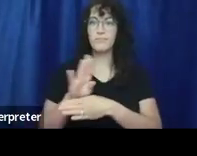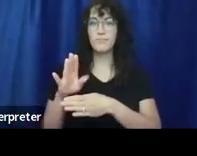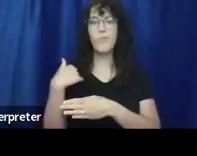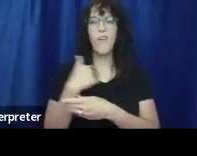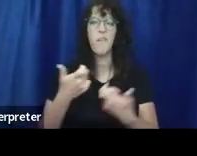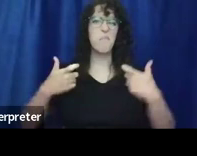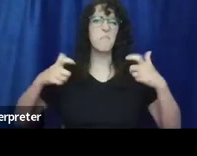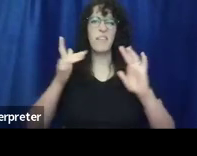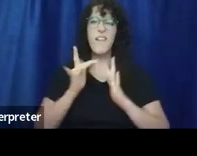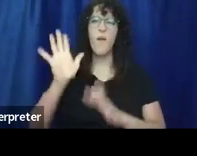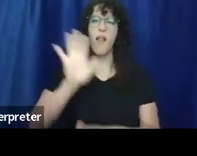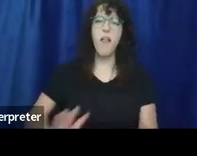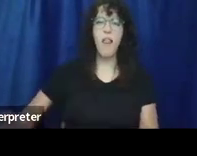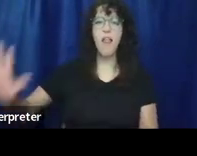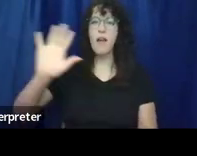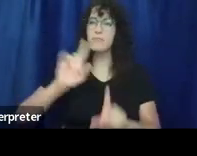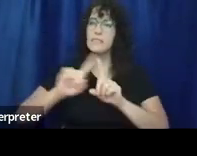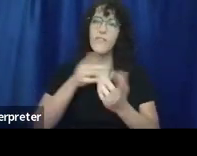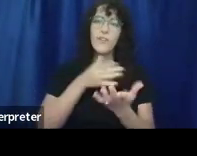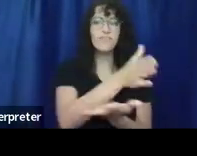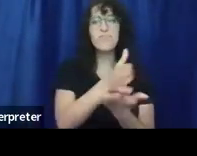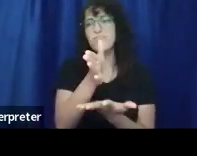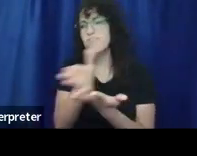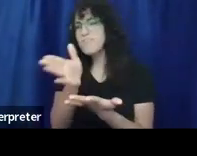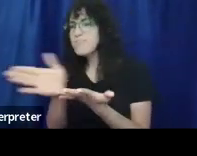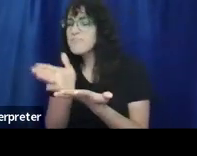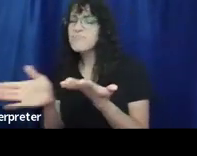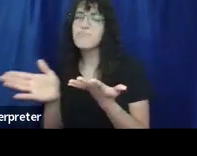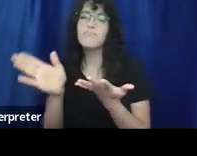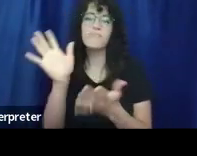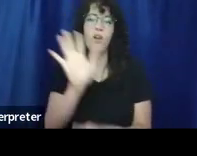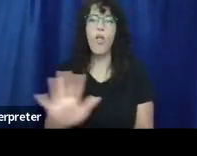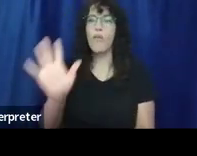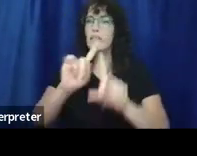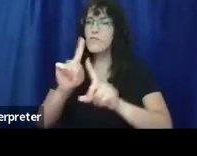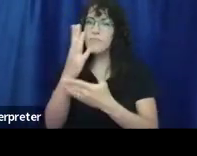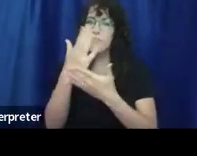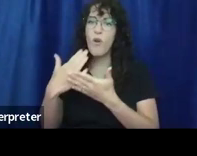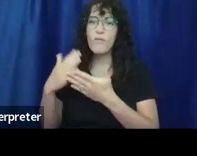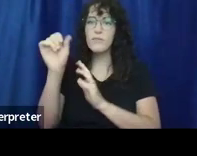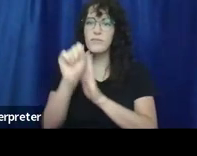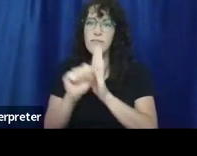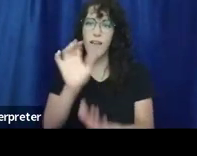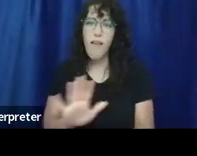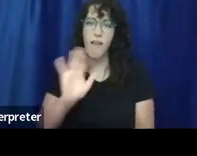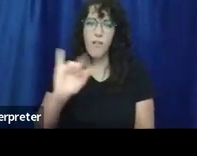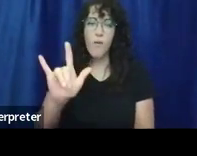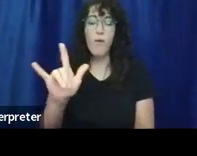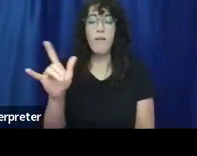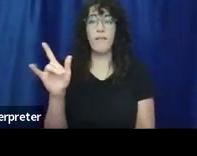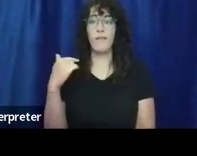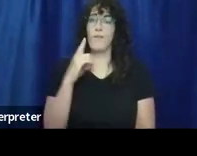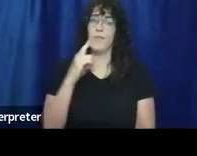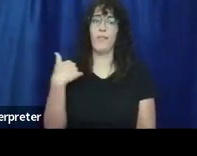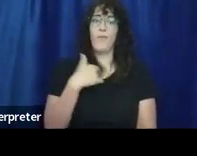network across all disciplines, across lots of different parts of the state, and we really have a unique goal in trying to elevate